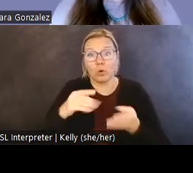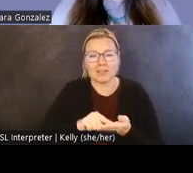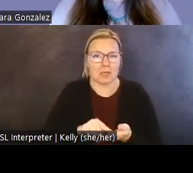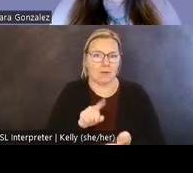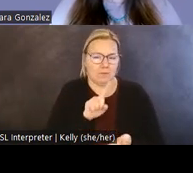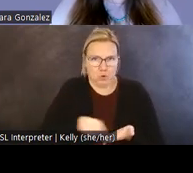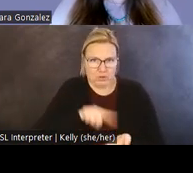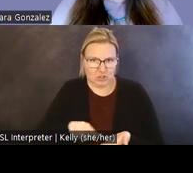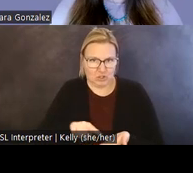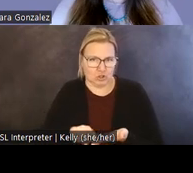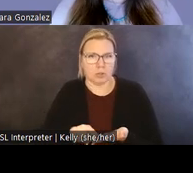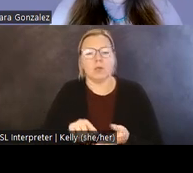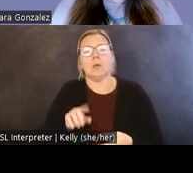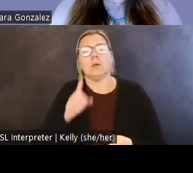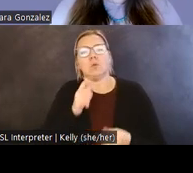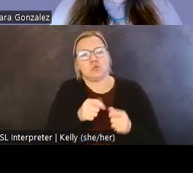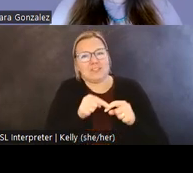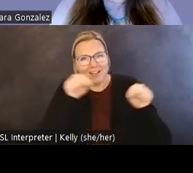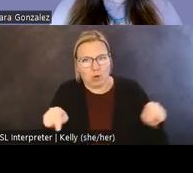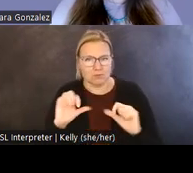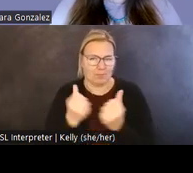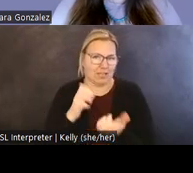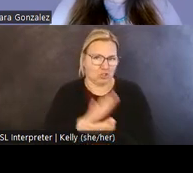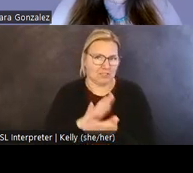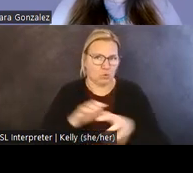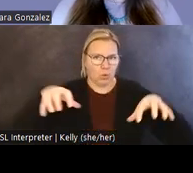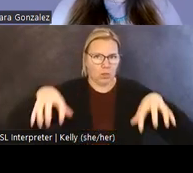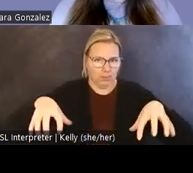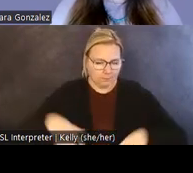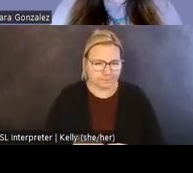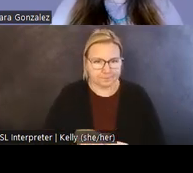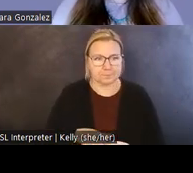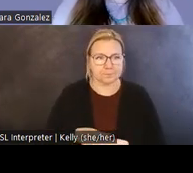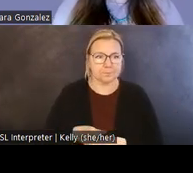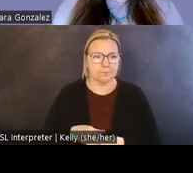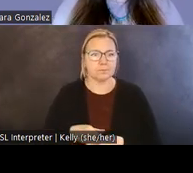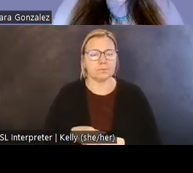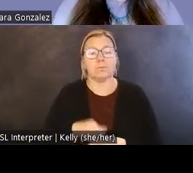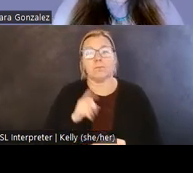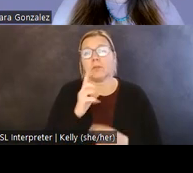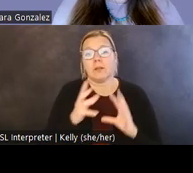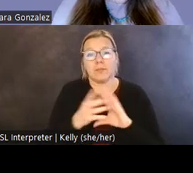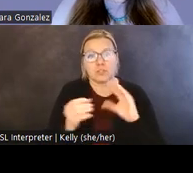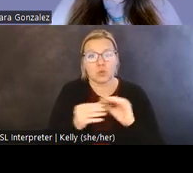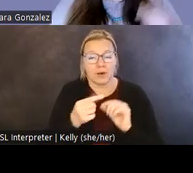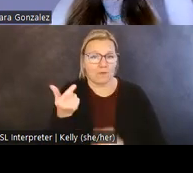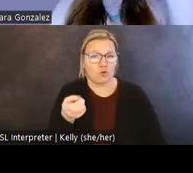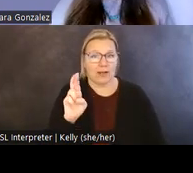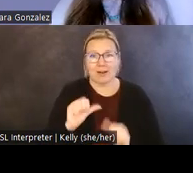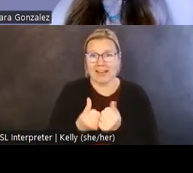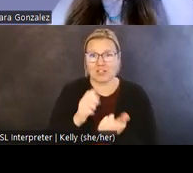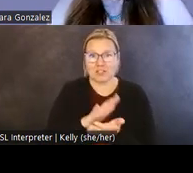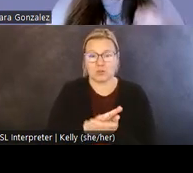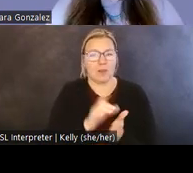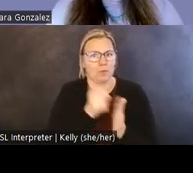directly across the street from the agency school. And witnessing the story of the Grand Ronde Agency School at a moment when the